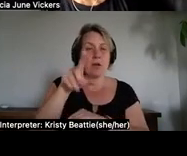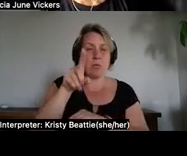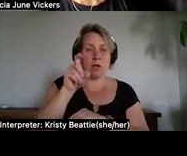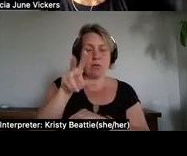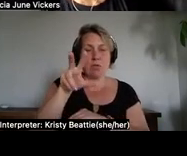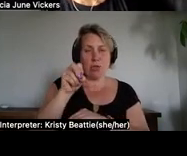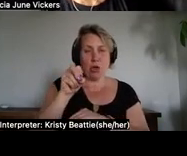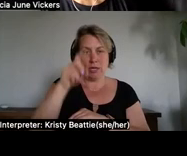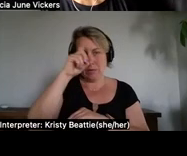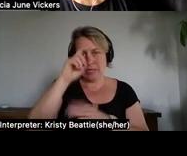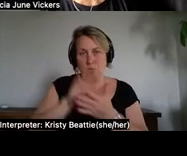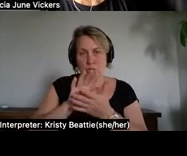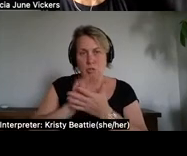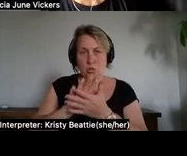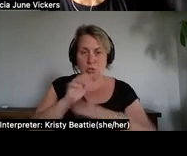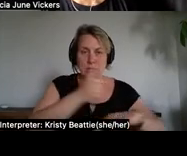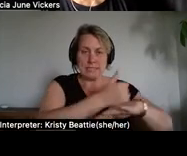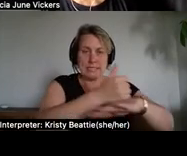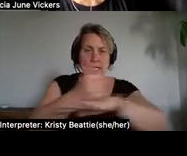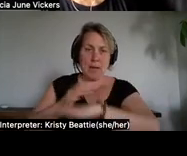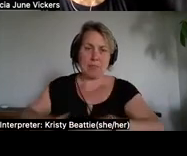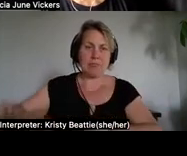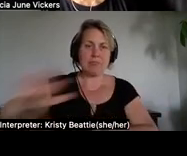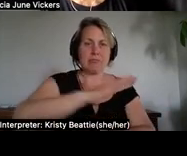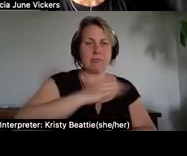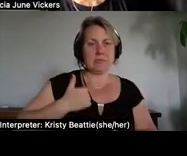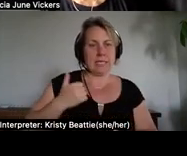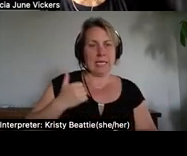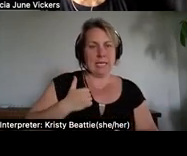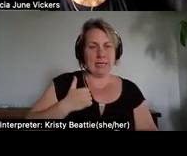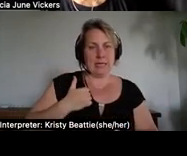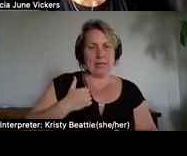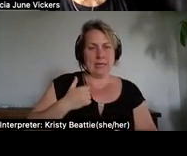the last school closed as recently as 1996